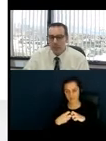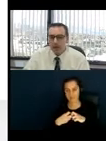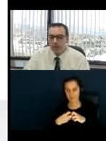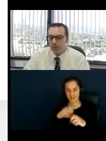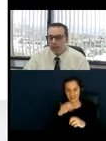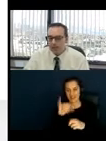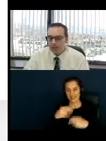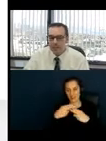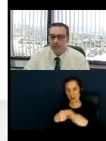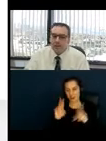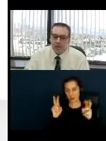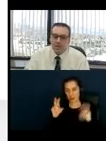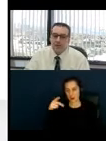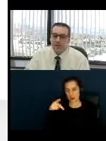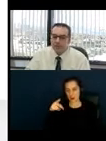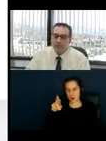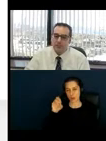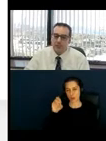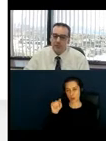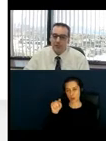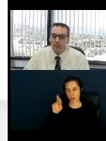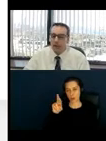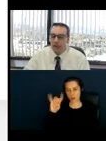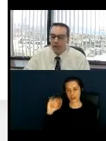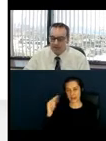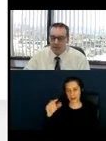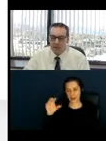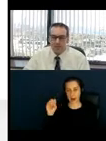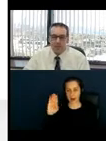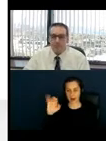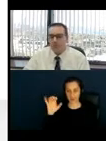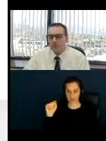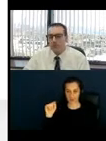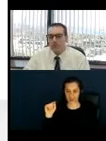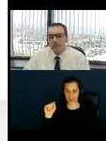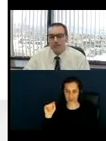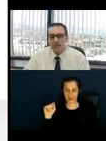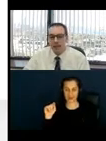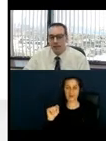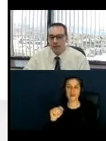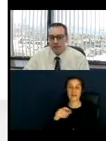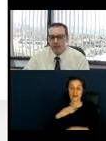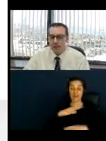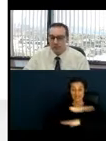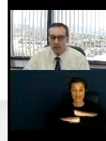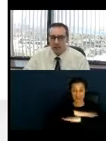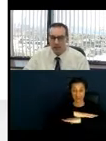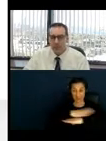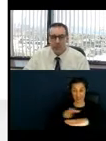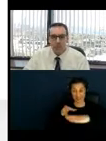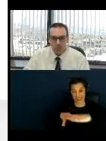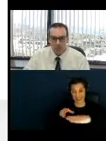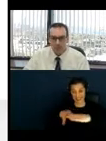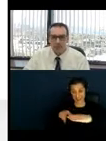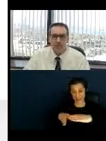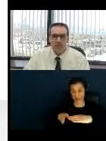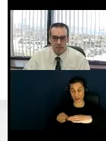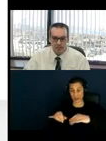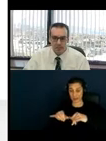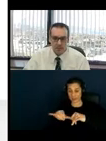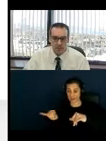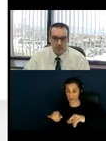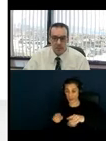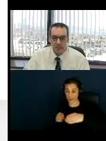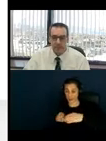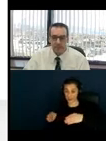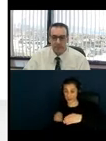And while the umbrellas here are attached to tables, and as I mentioned, the measurement is from the table edge out to see if it overhangs more than four inches in